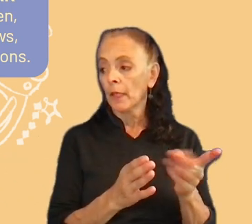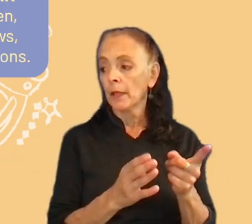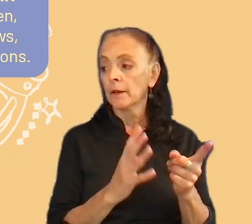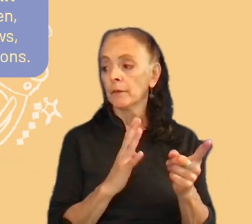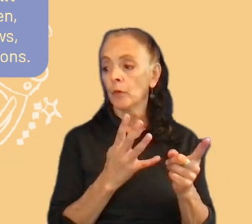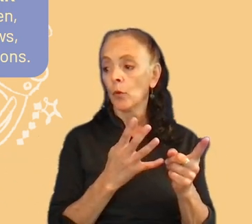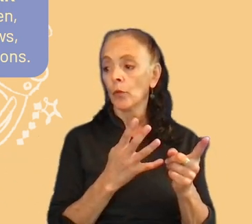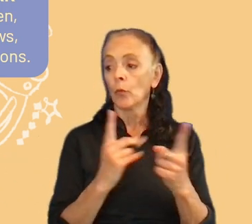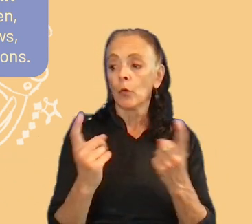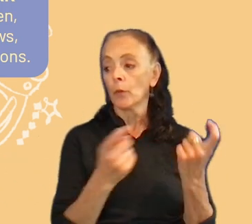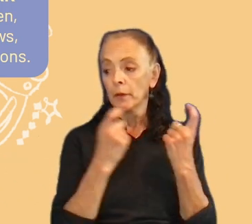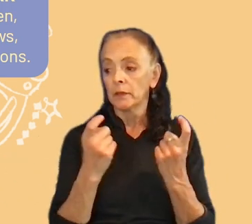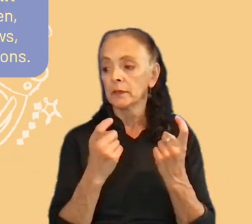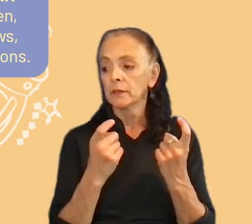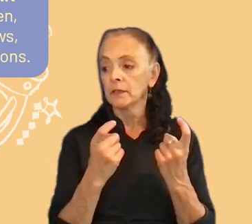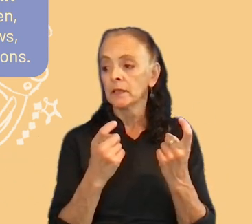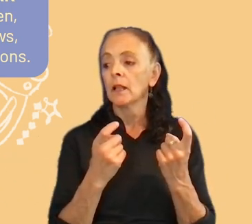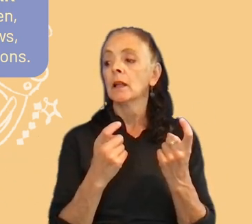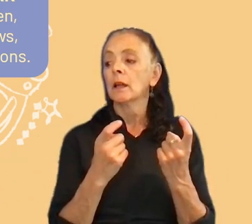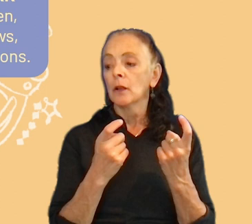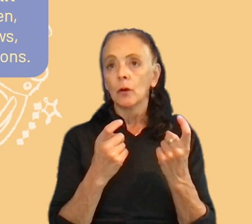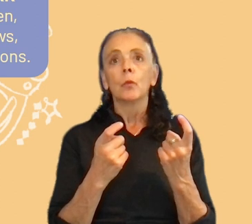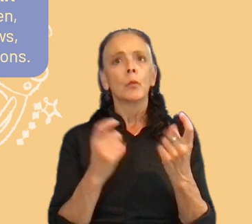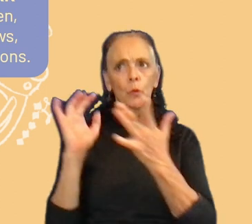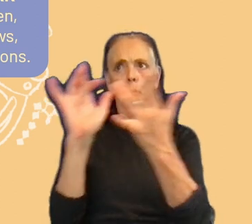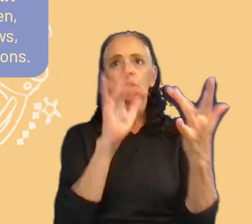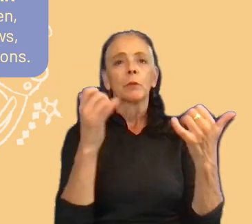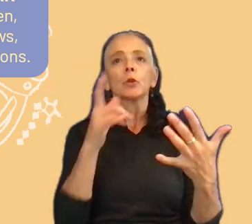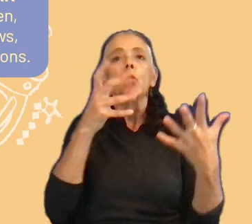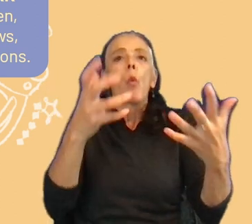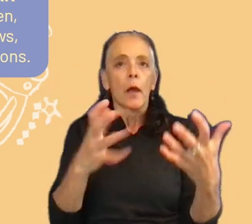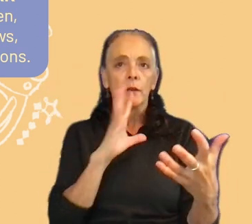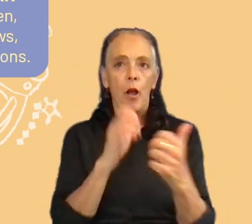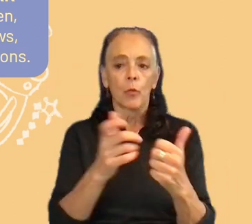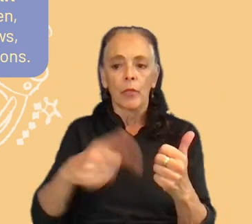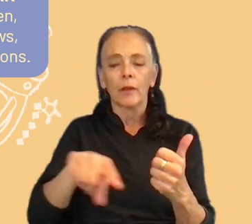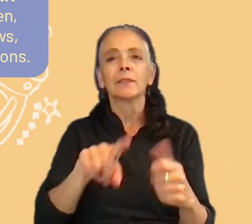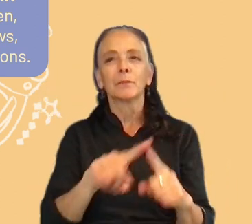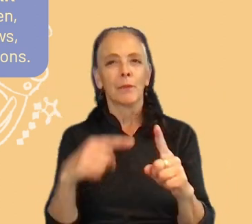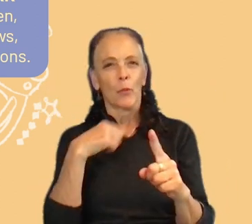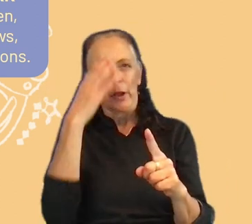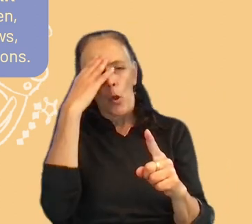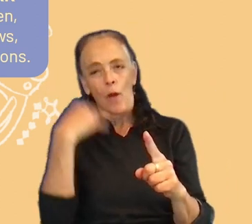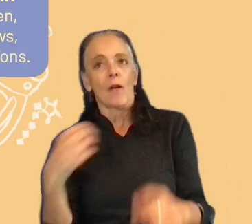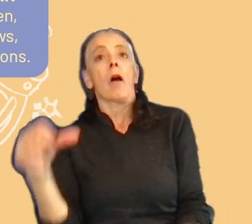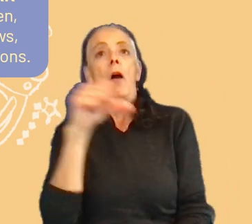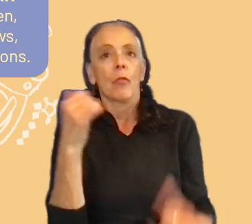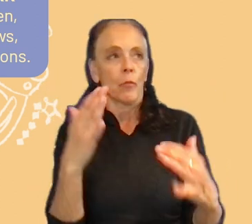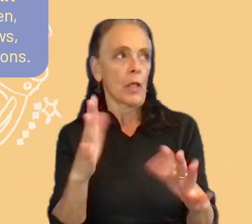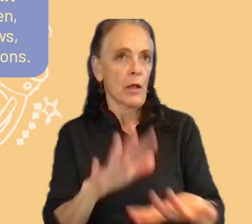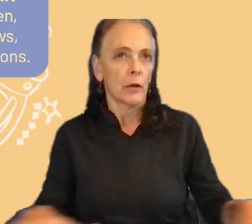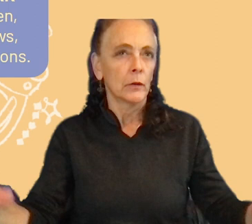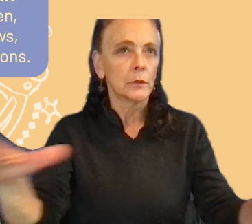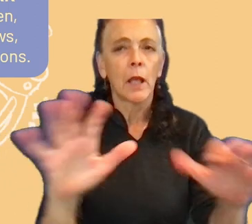About recruitment, we reached players that wanted to talk to us, but we know that there are others and how are